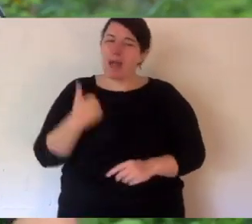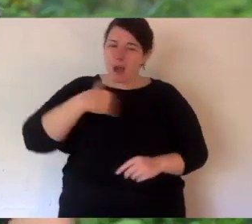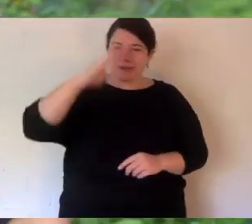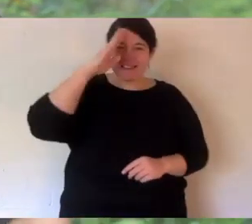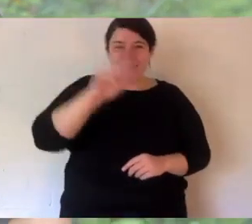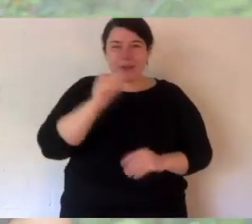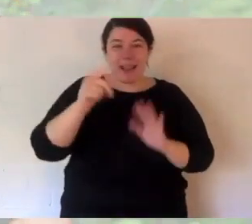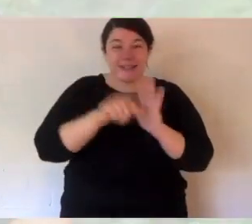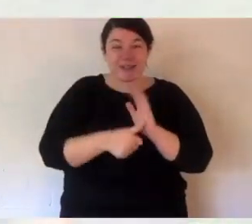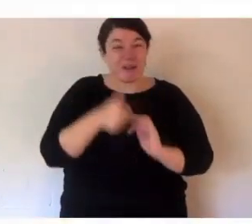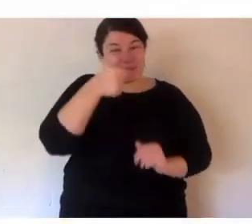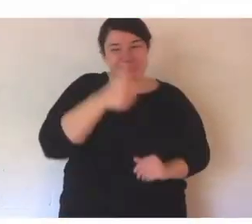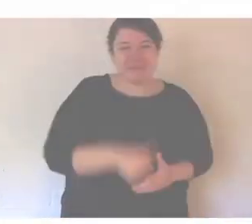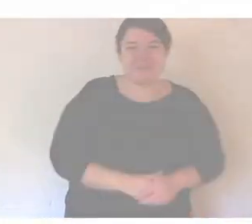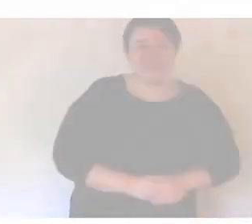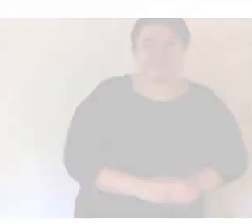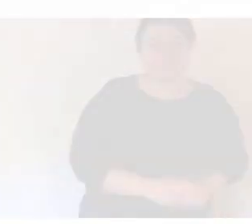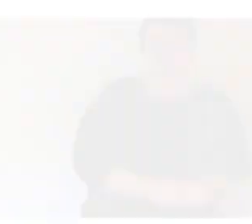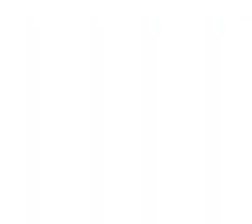next time.